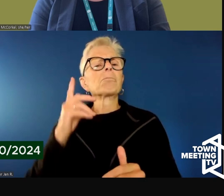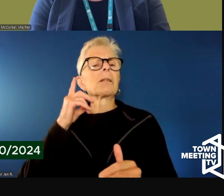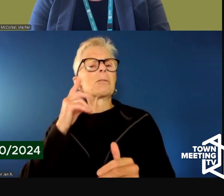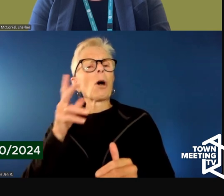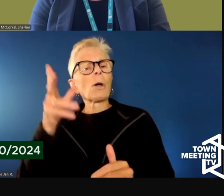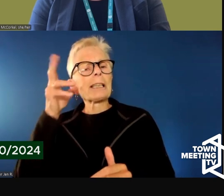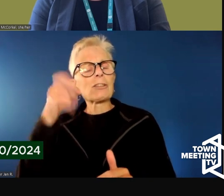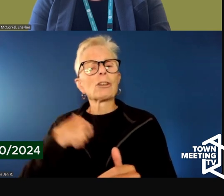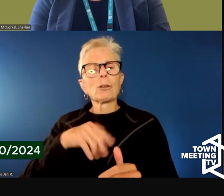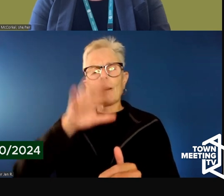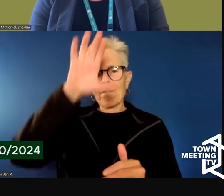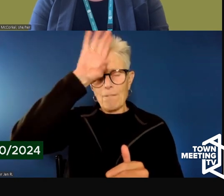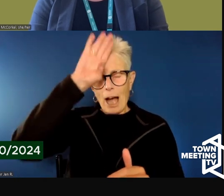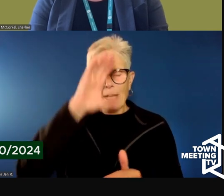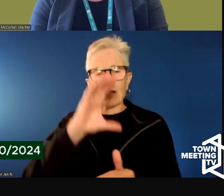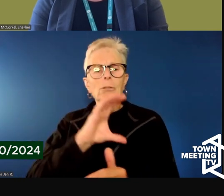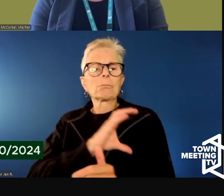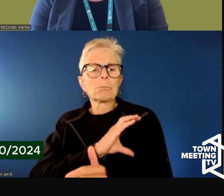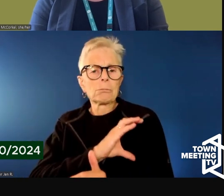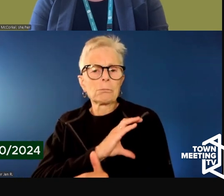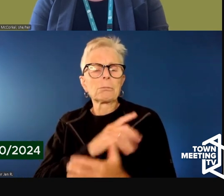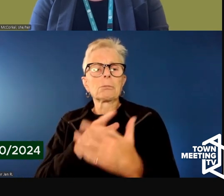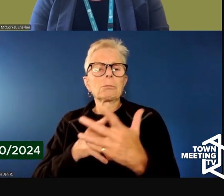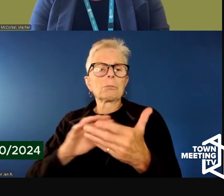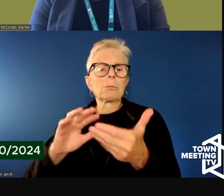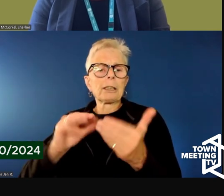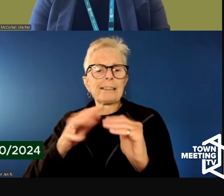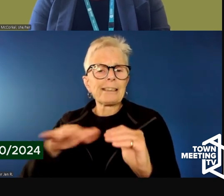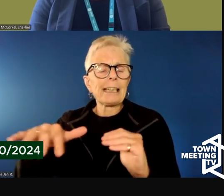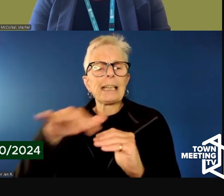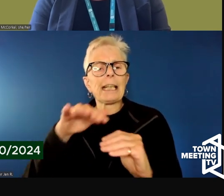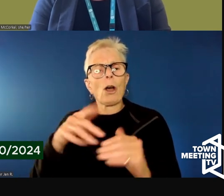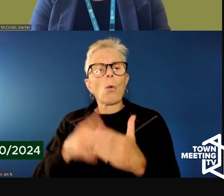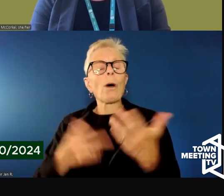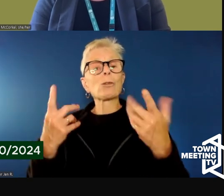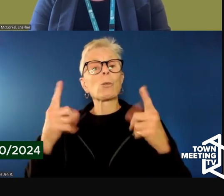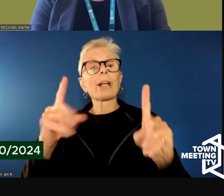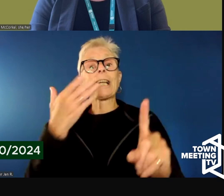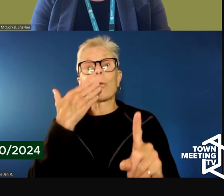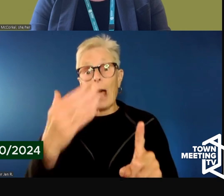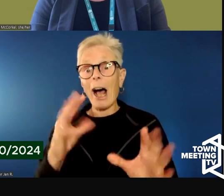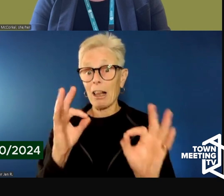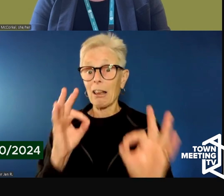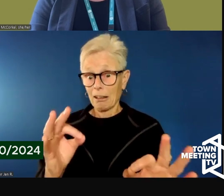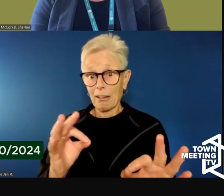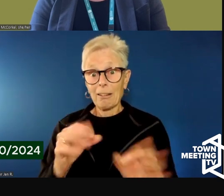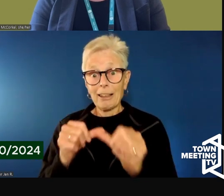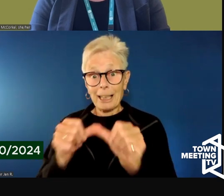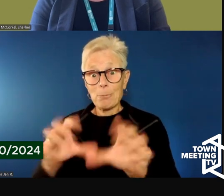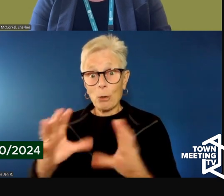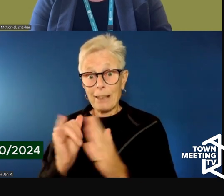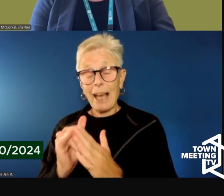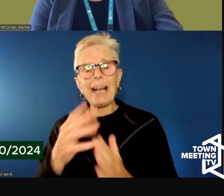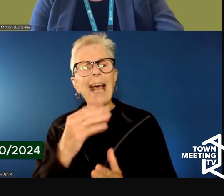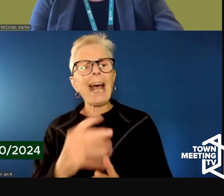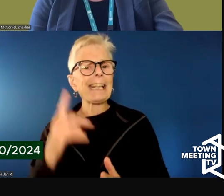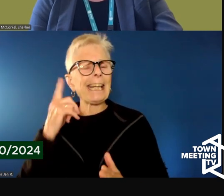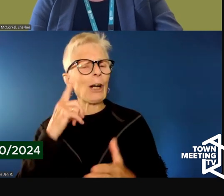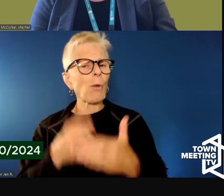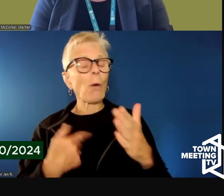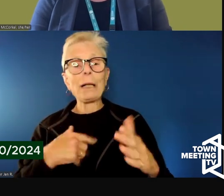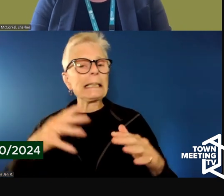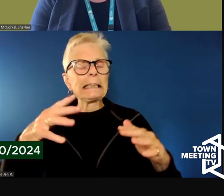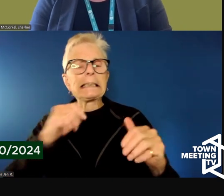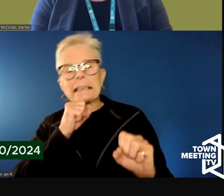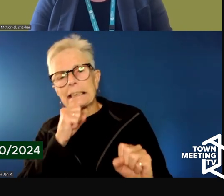ambulance to hear what's working really well and double down on that. And to also hear maybe what we didn't anticipate